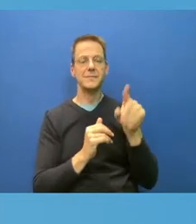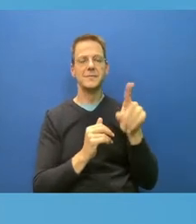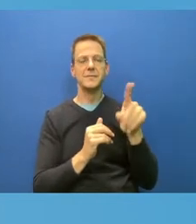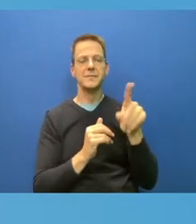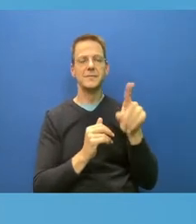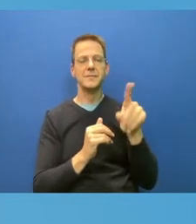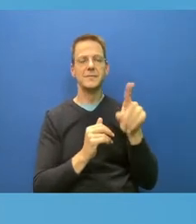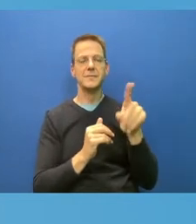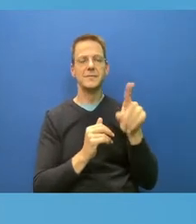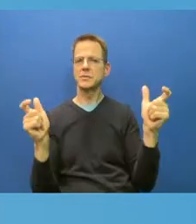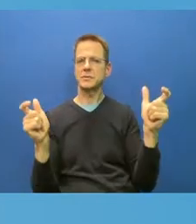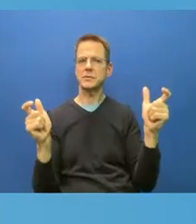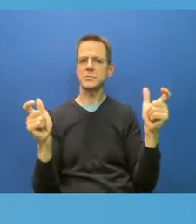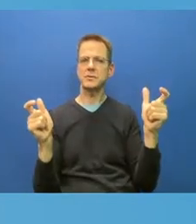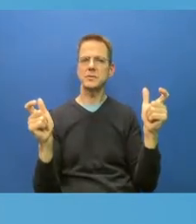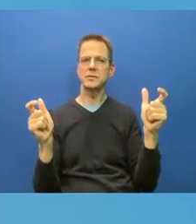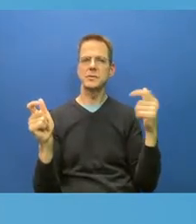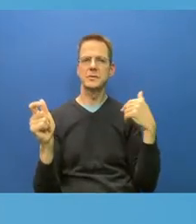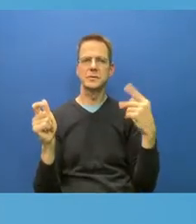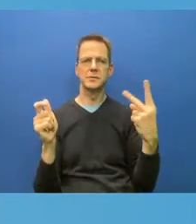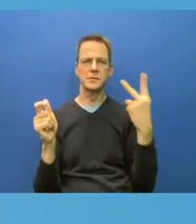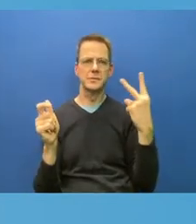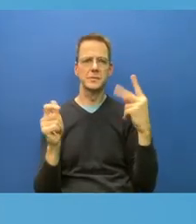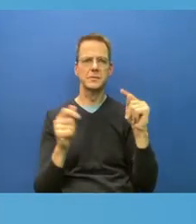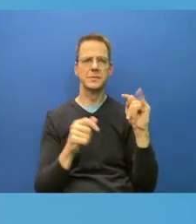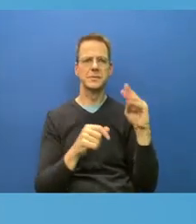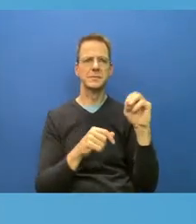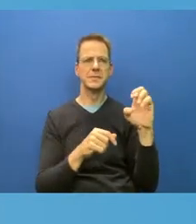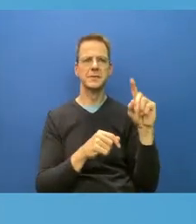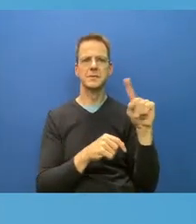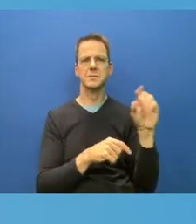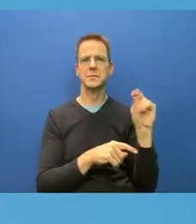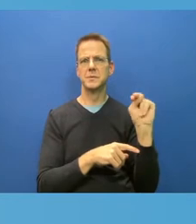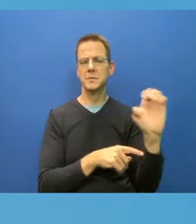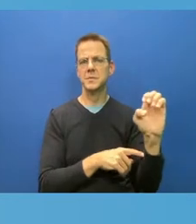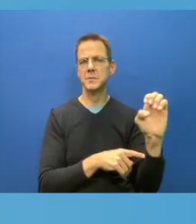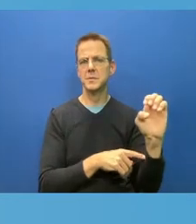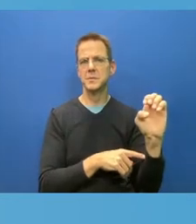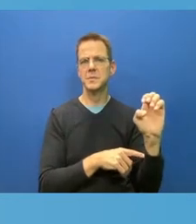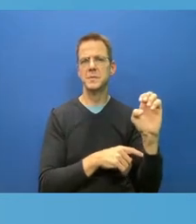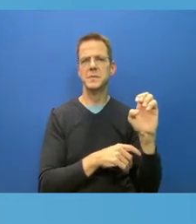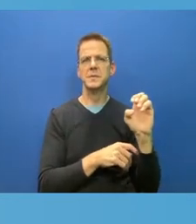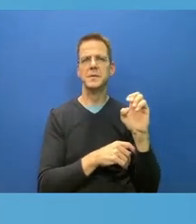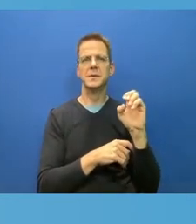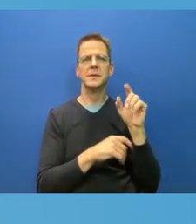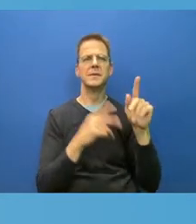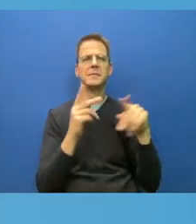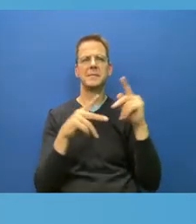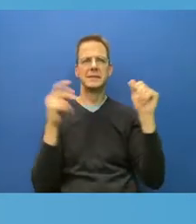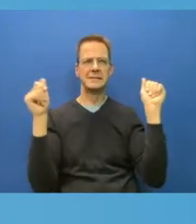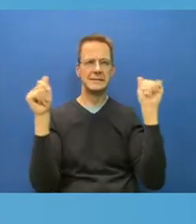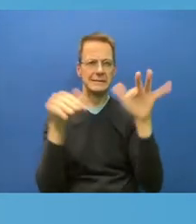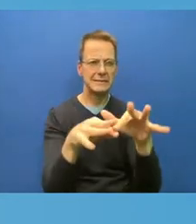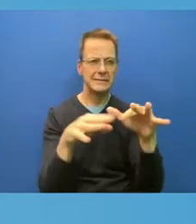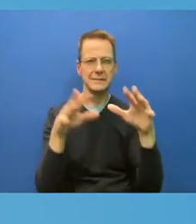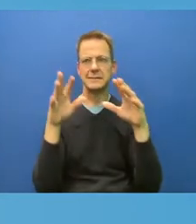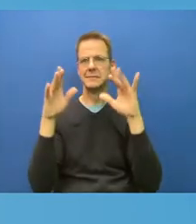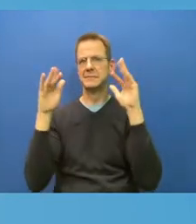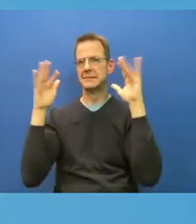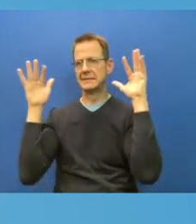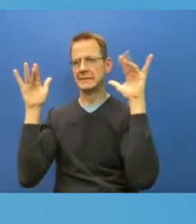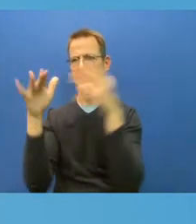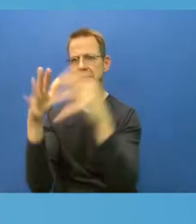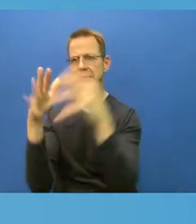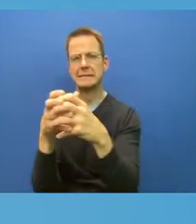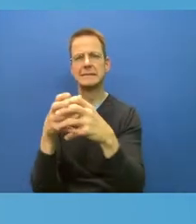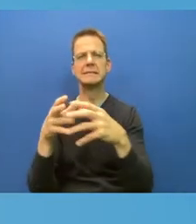clusters in different parts. But, you know, we've hit bottom and are probably starting to climb back up. We're probably starting to climb back up, partly